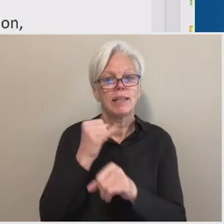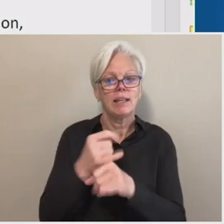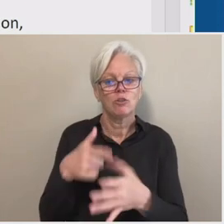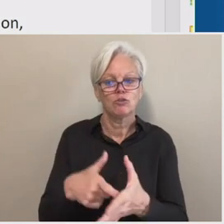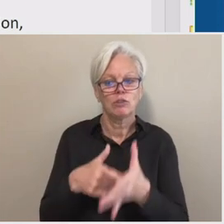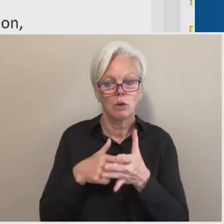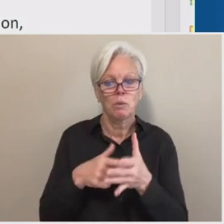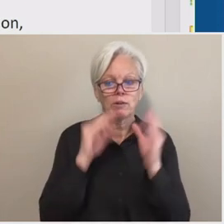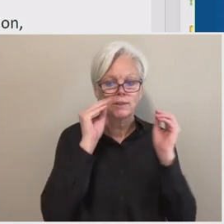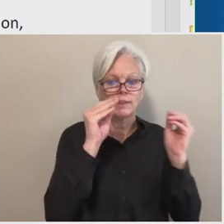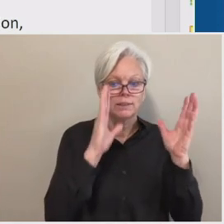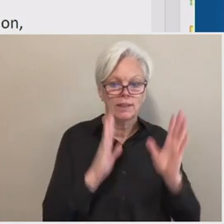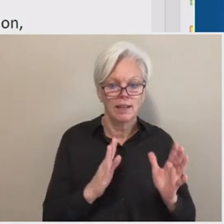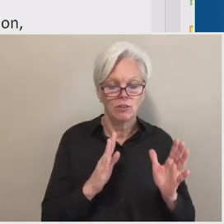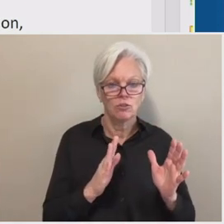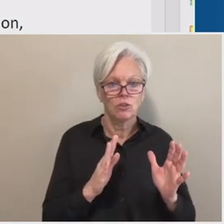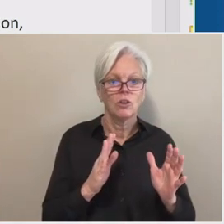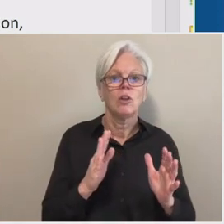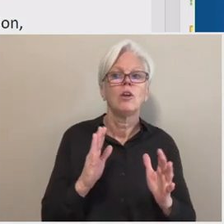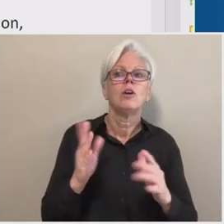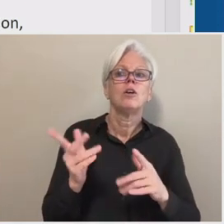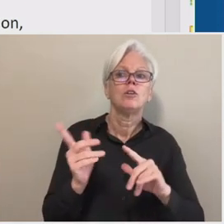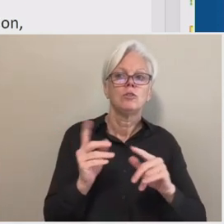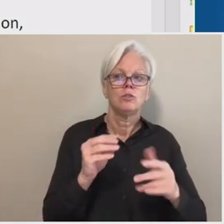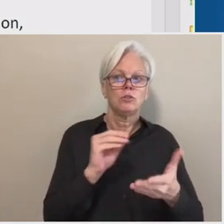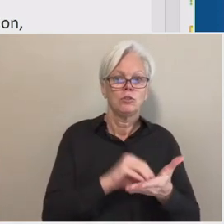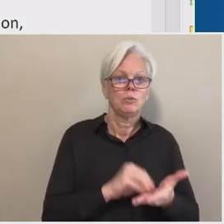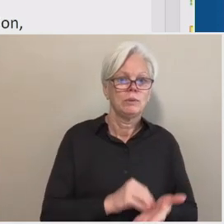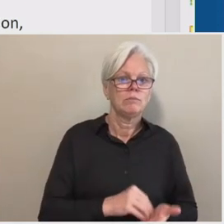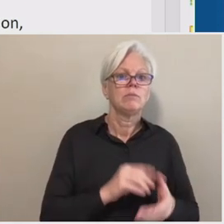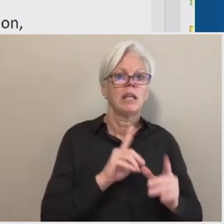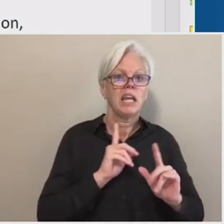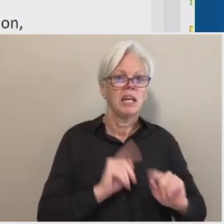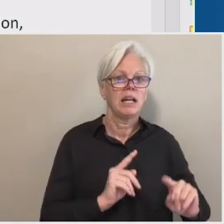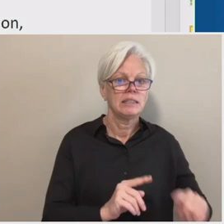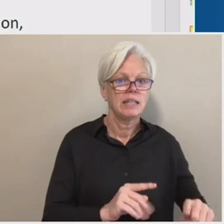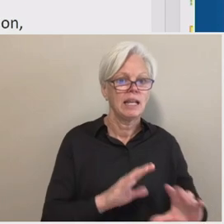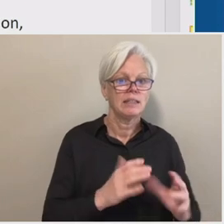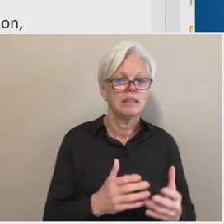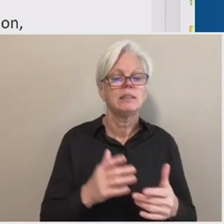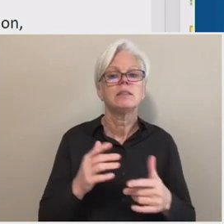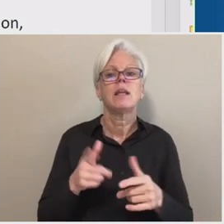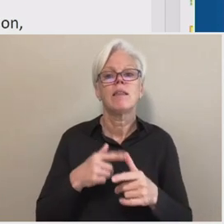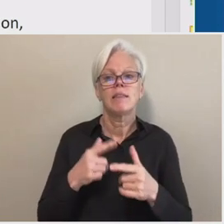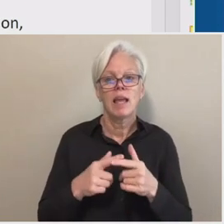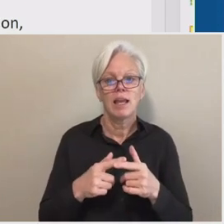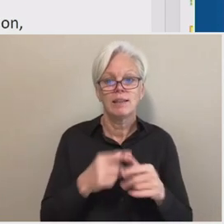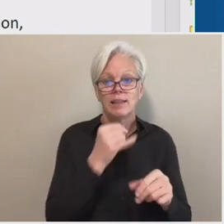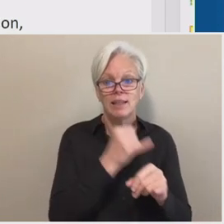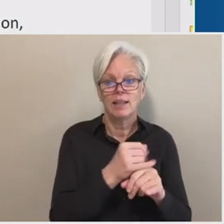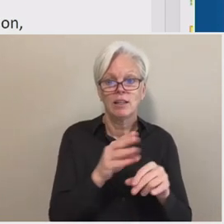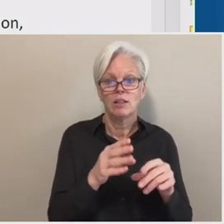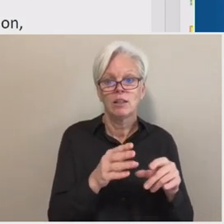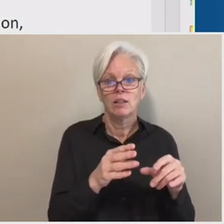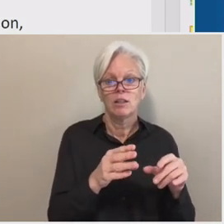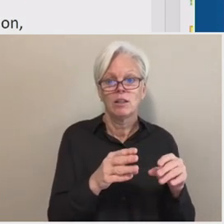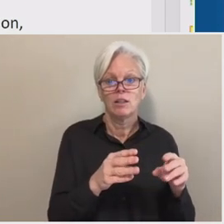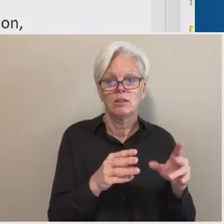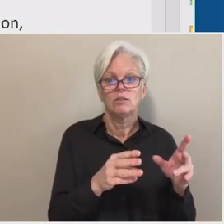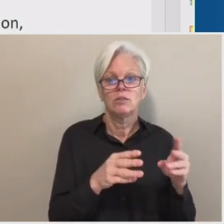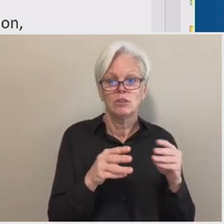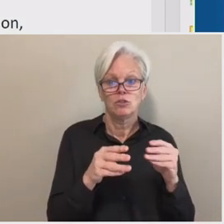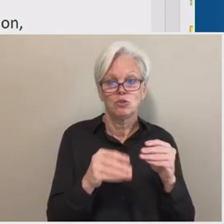instructors to take attendance, the, uh, the, this, the institution is, is, is, treated as attendance taking, um,